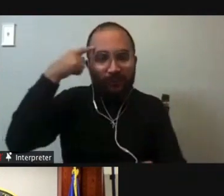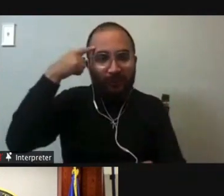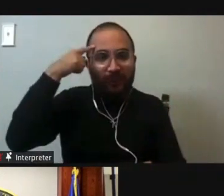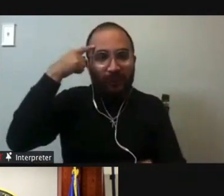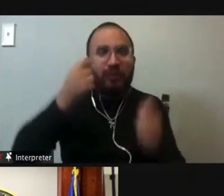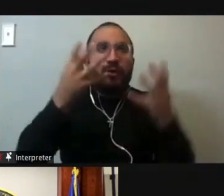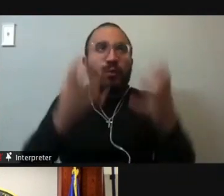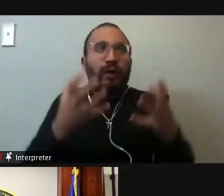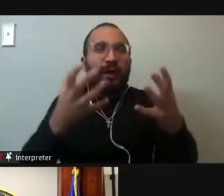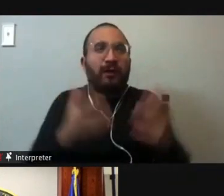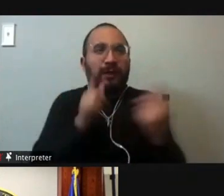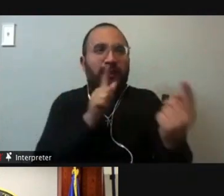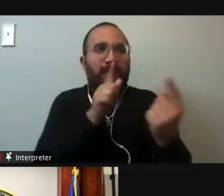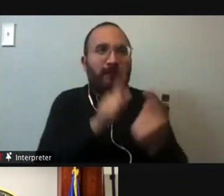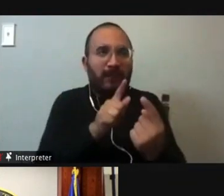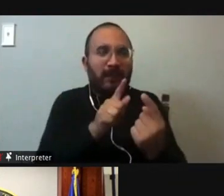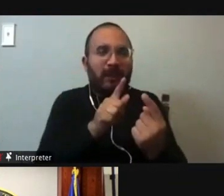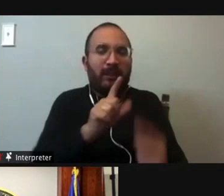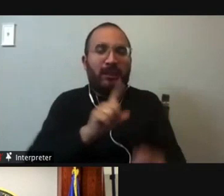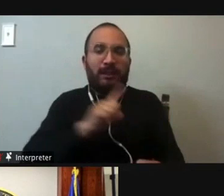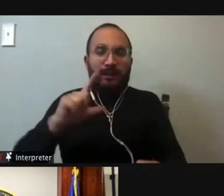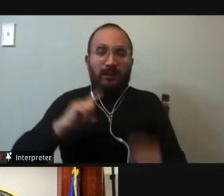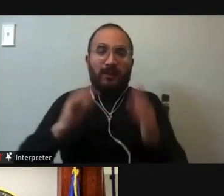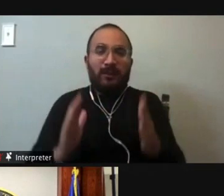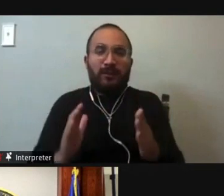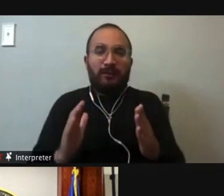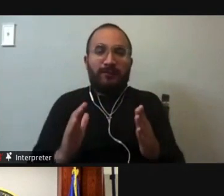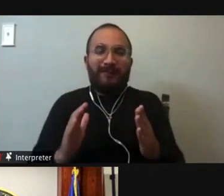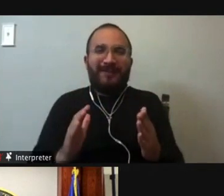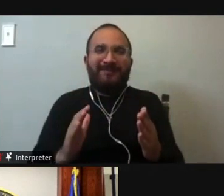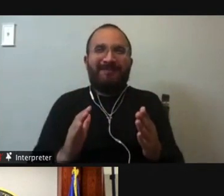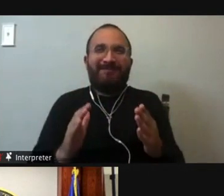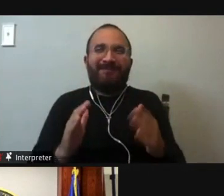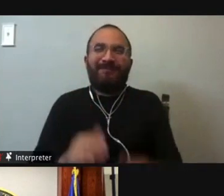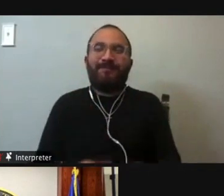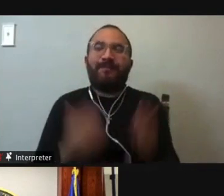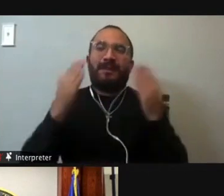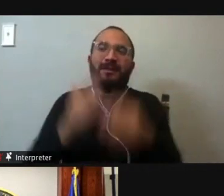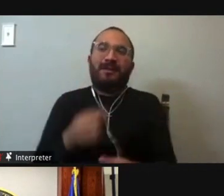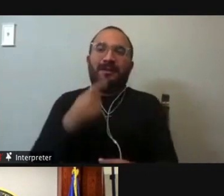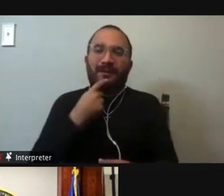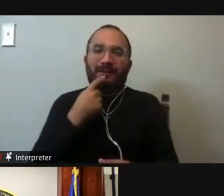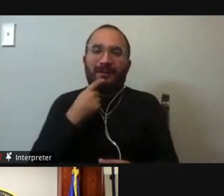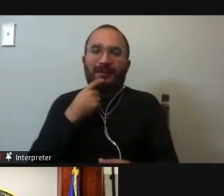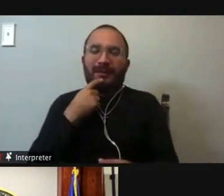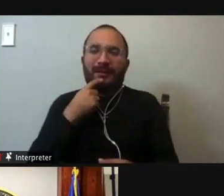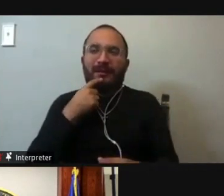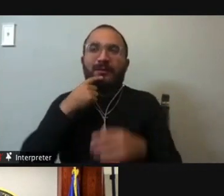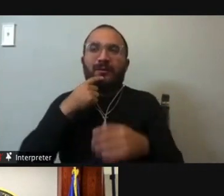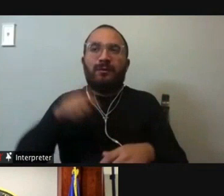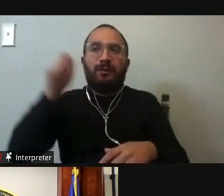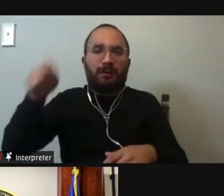want to meet a legislator. Unfortunately, people meet a judge when they don't want to meet them. In many cases,